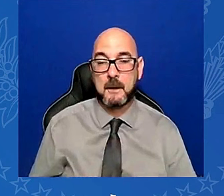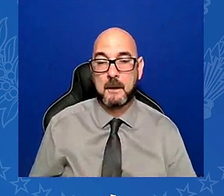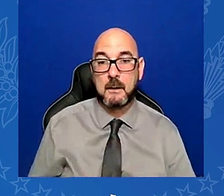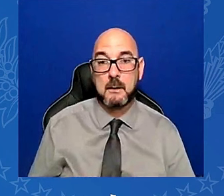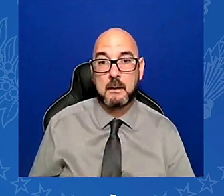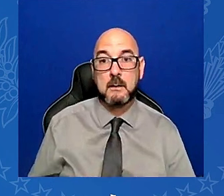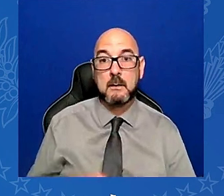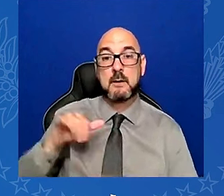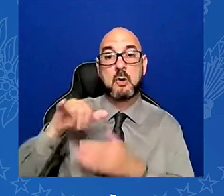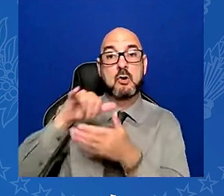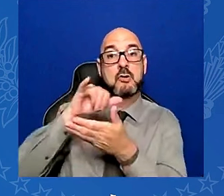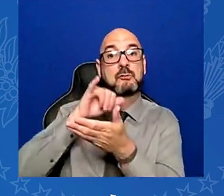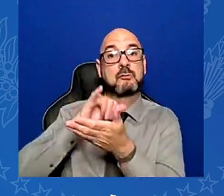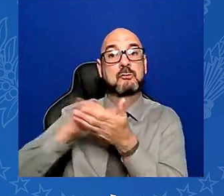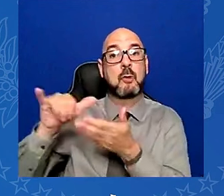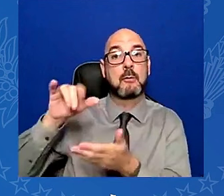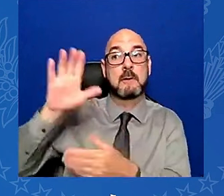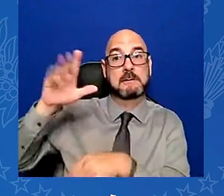It's okay.